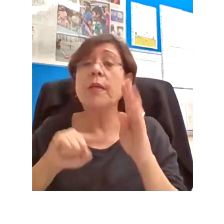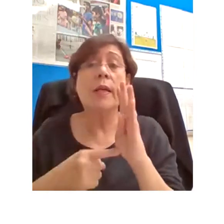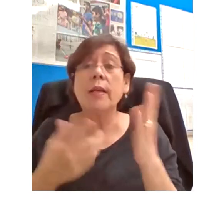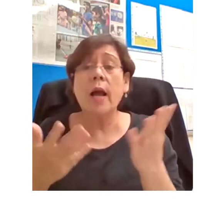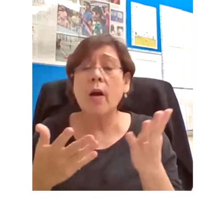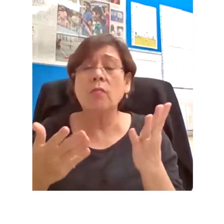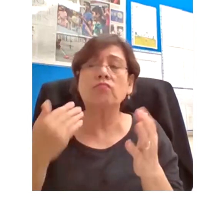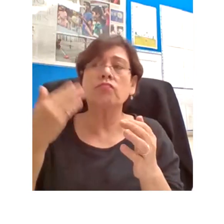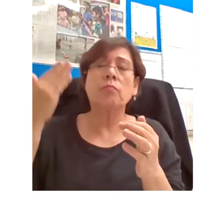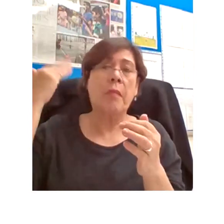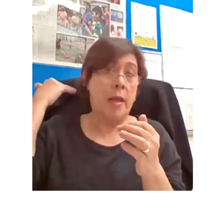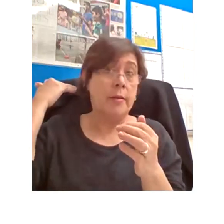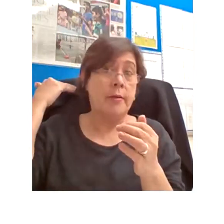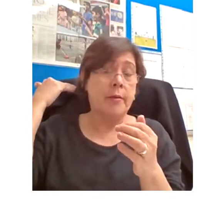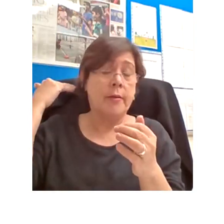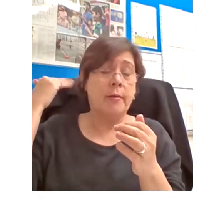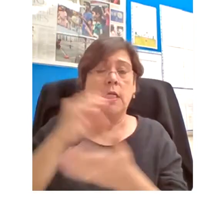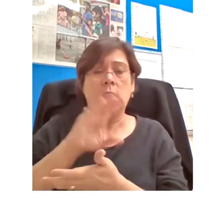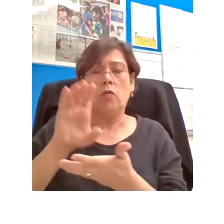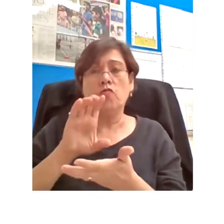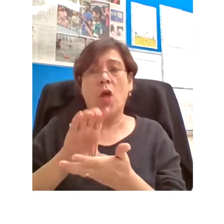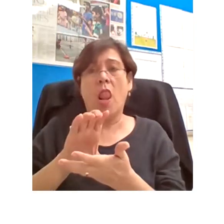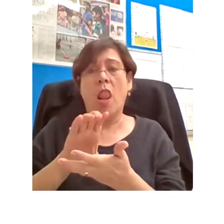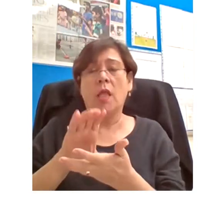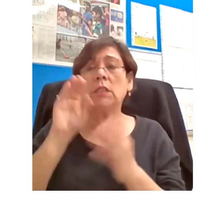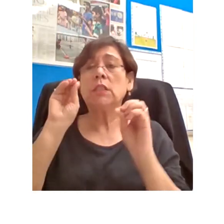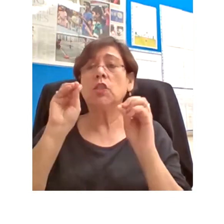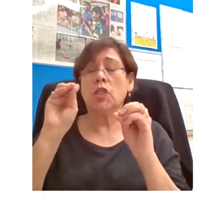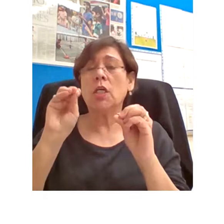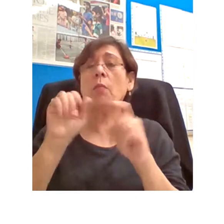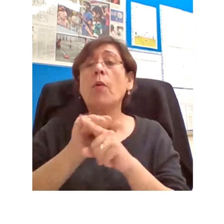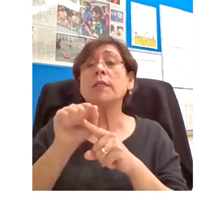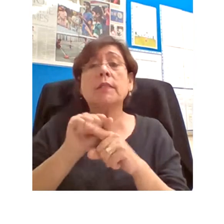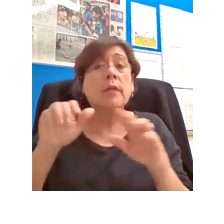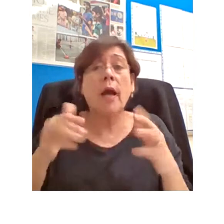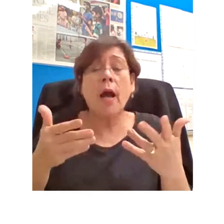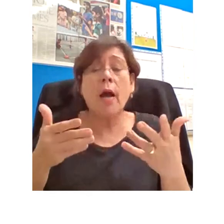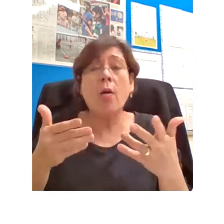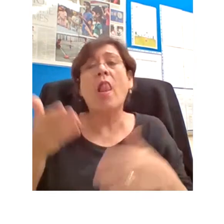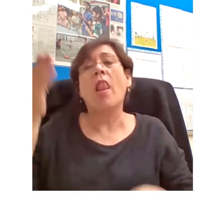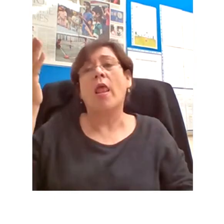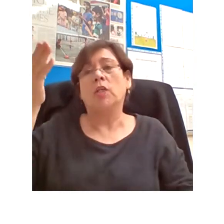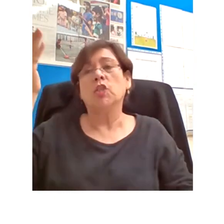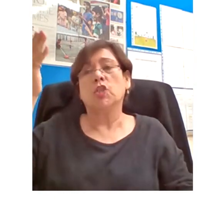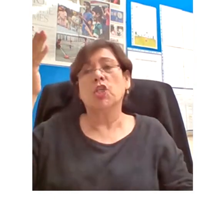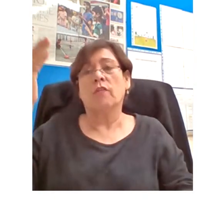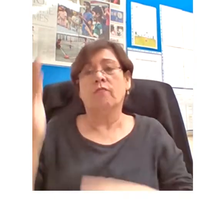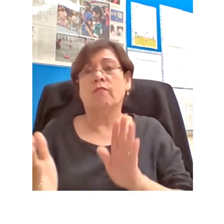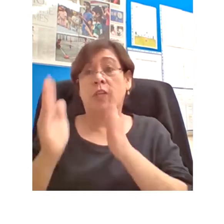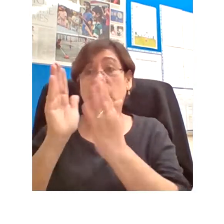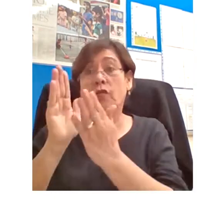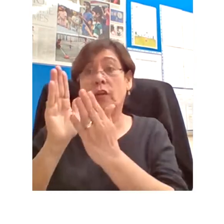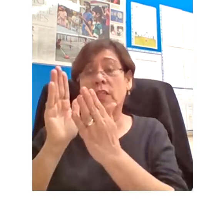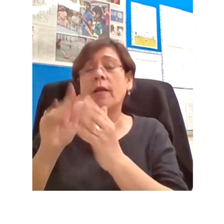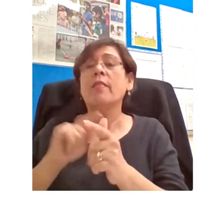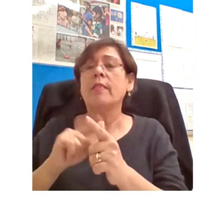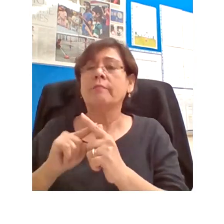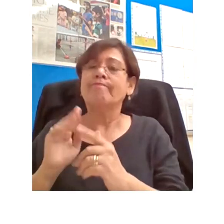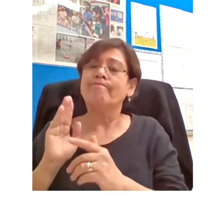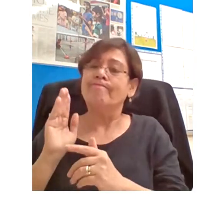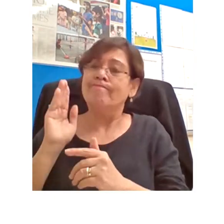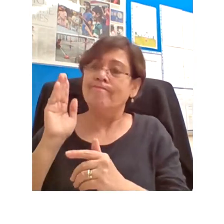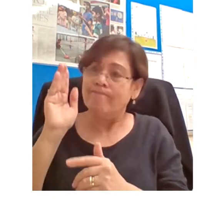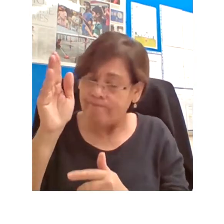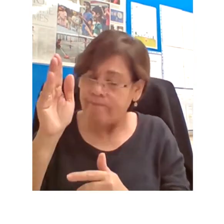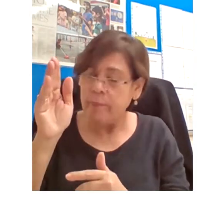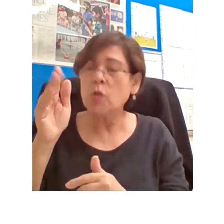historically at the most central of the teaching practices of the traditional university, namely the lecture, and then look forward to some of the means